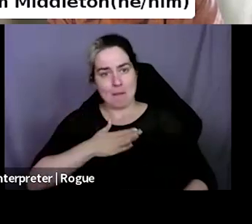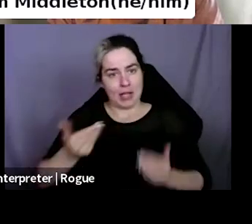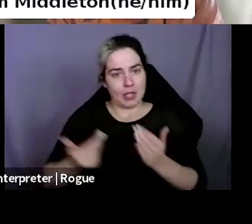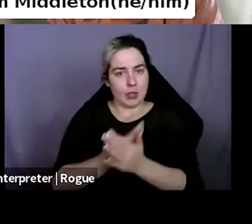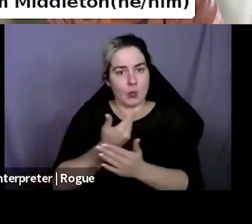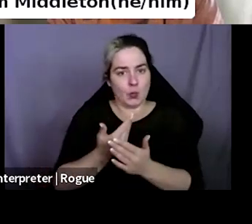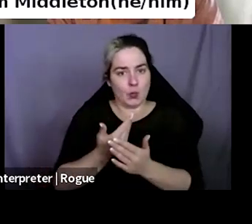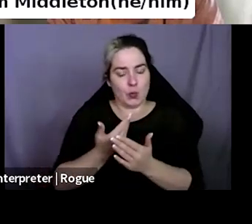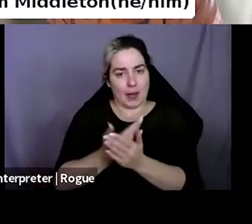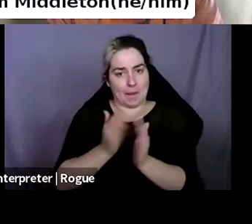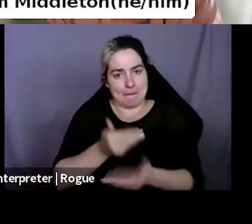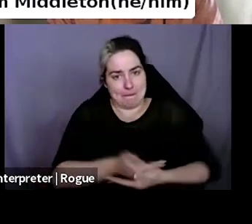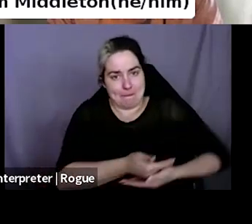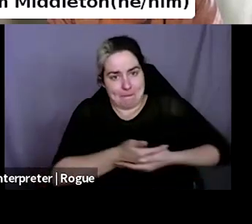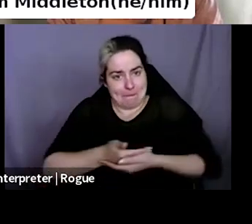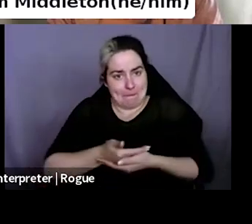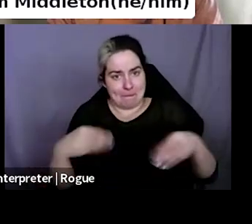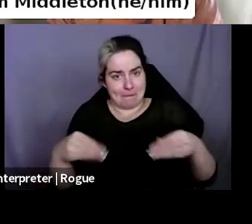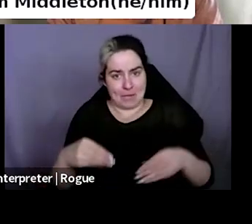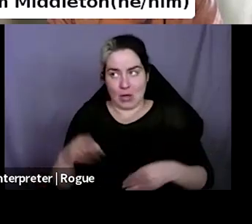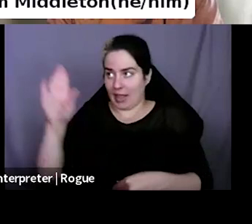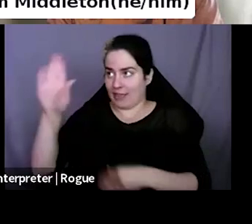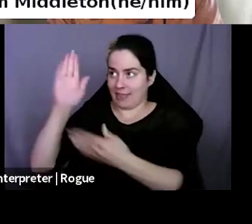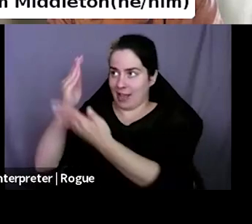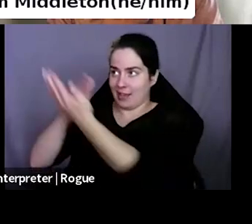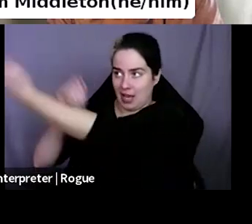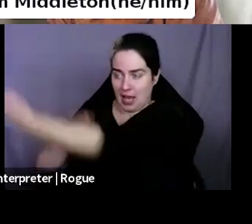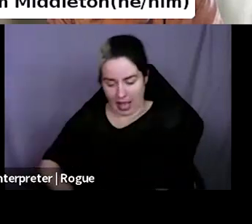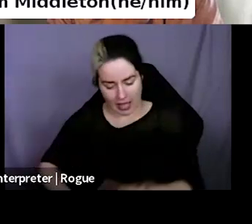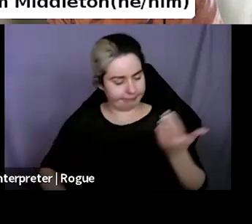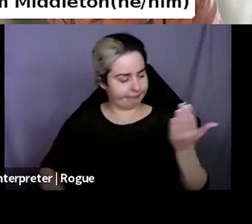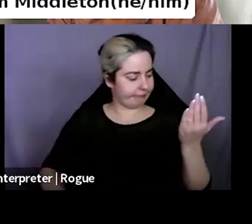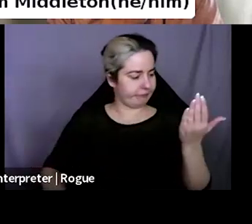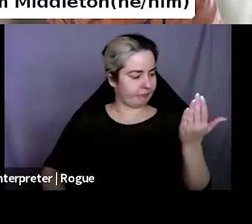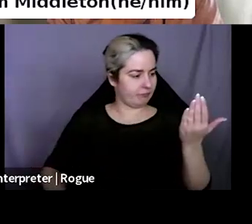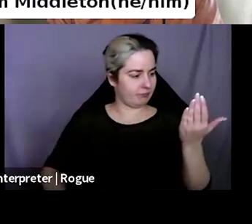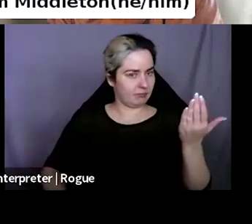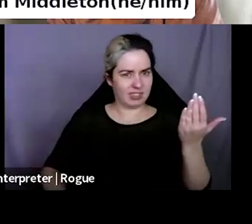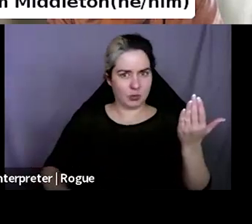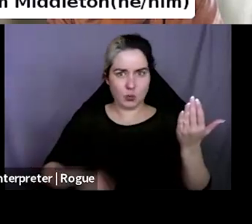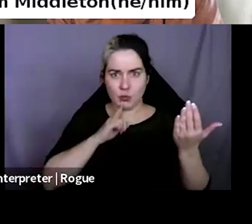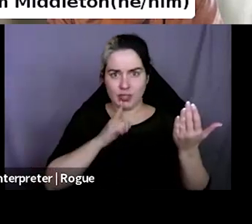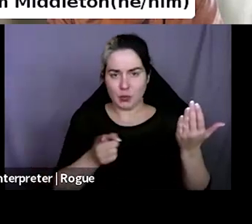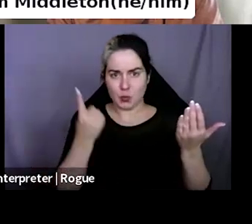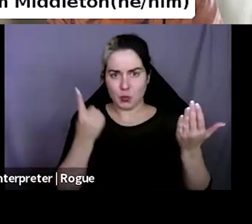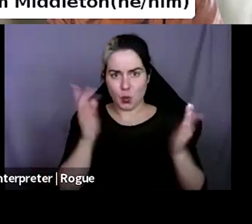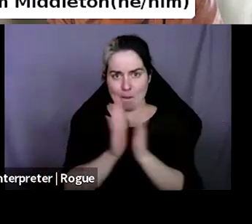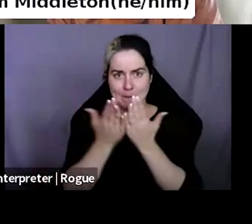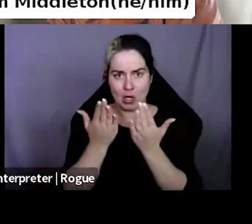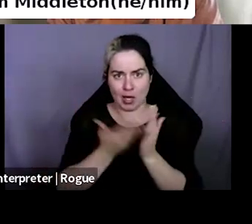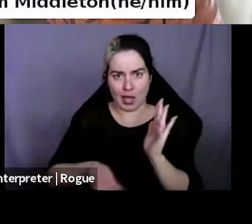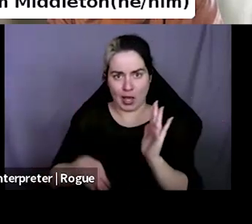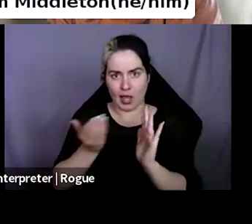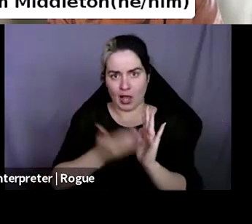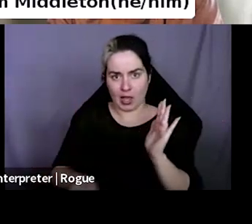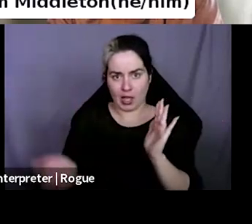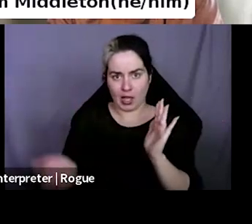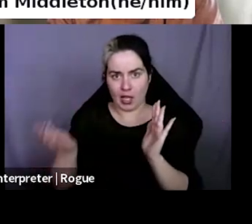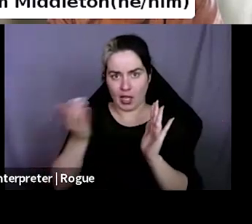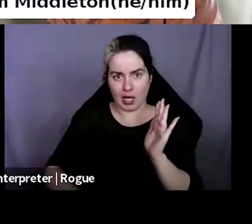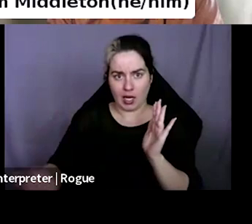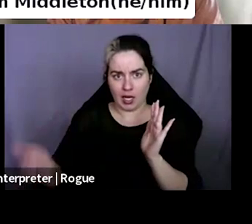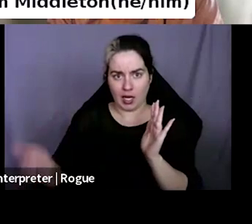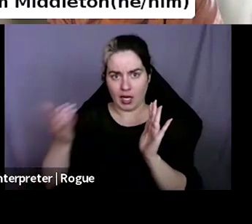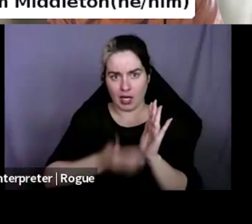And I got these lists that were all basically the same book. And, you know, my customers